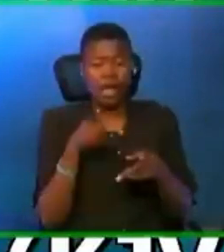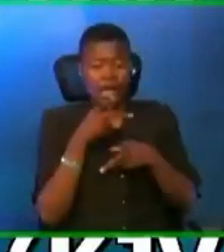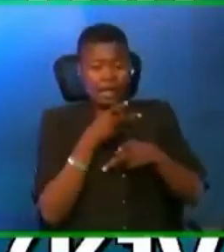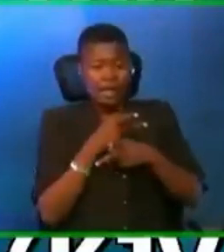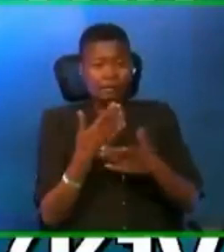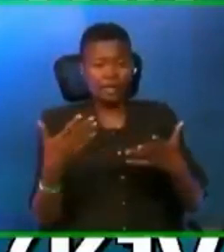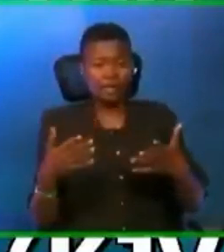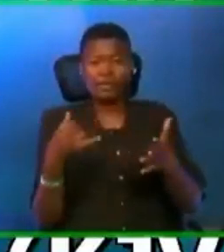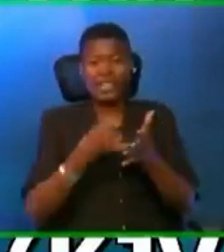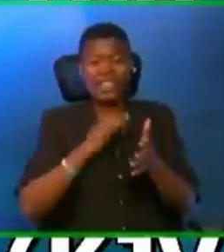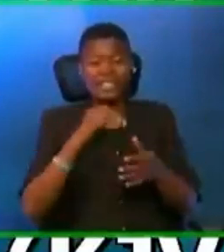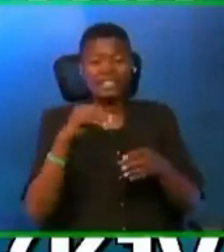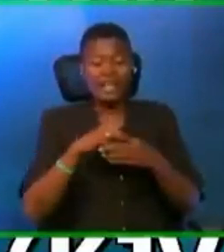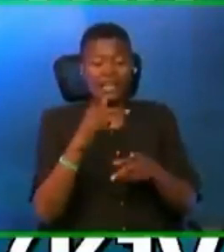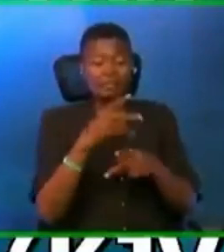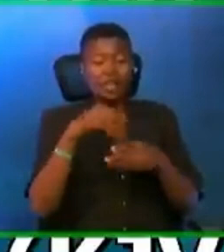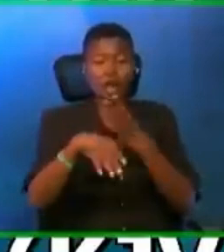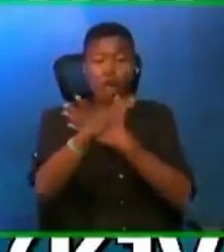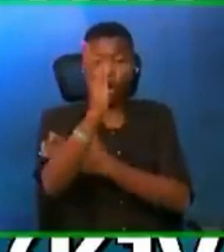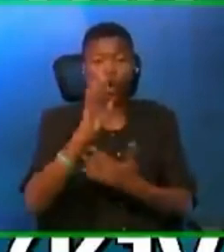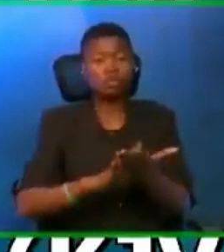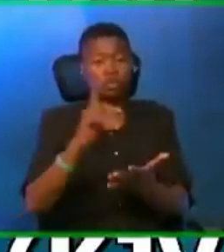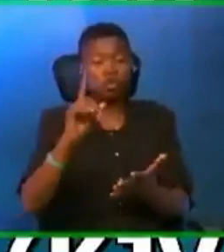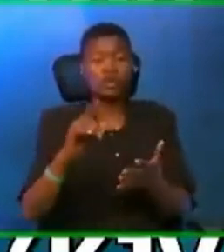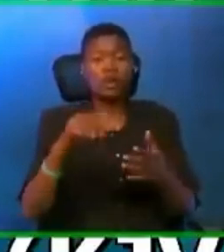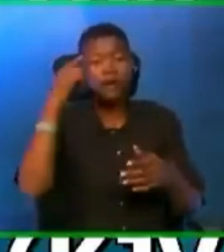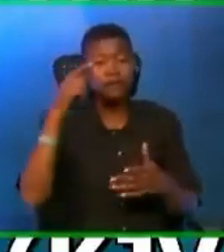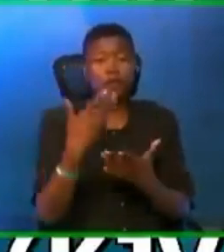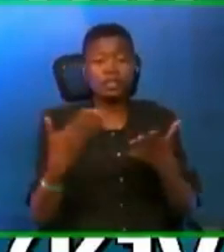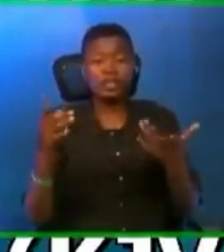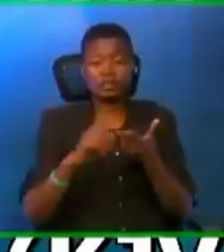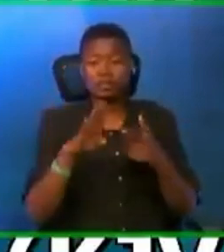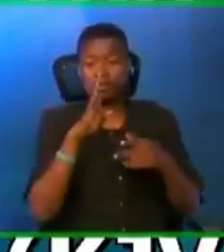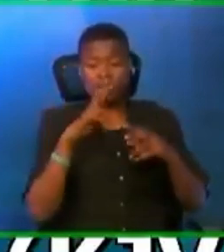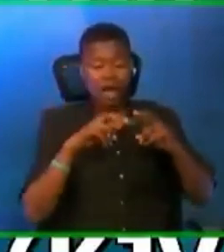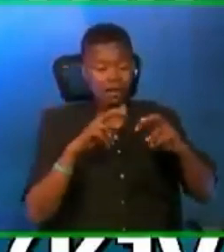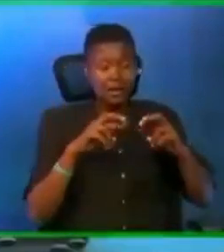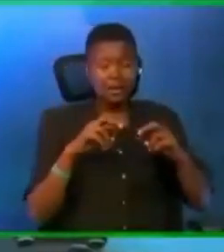in keeping with God's glory for things to be classified.